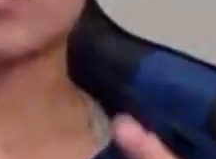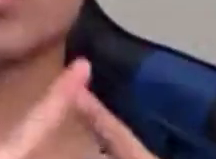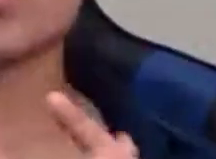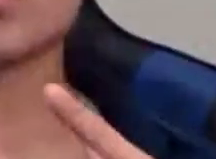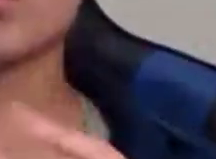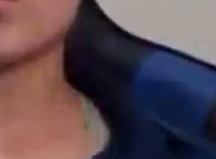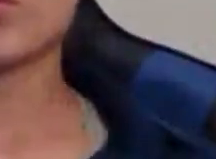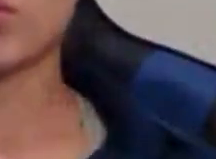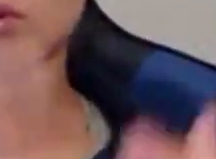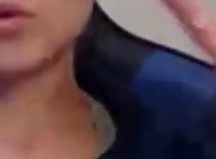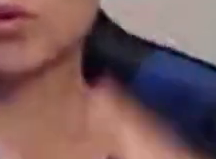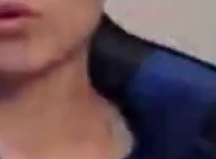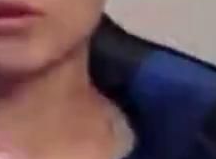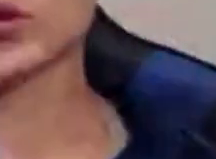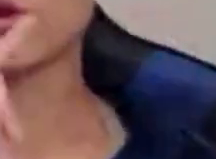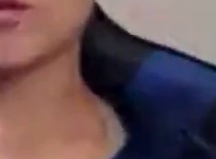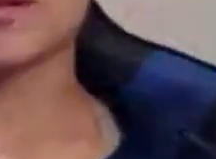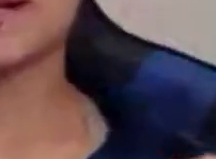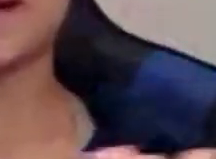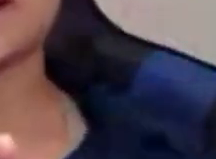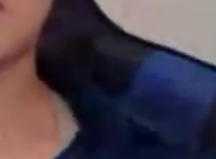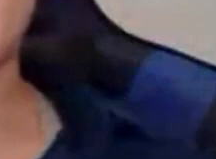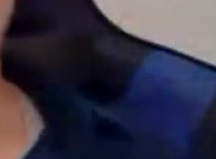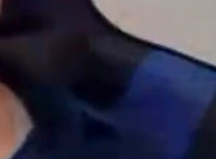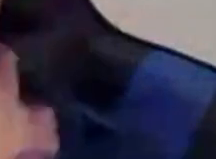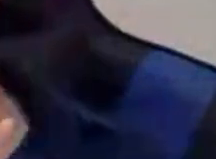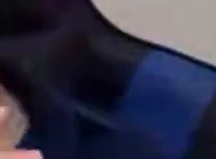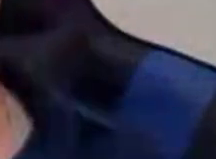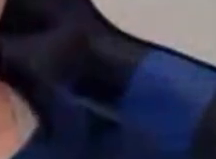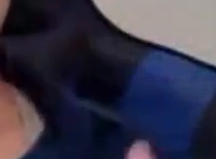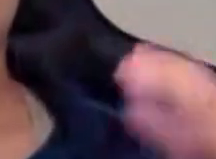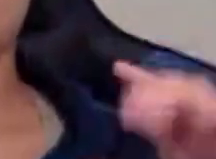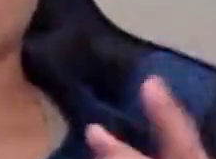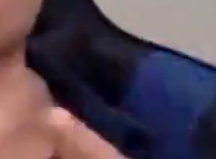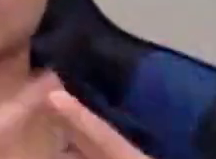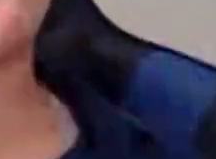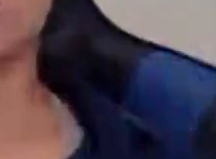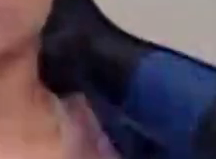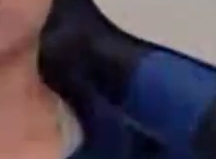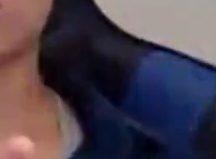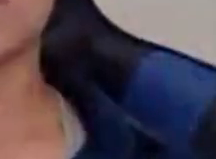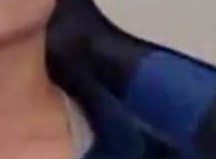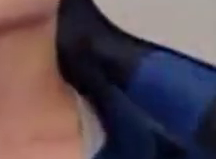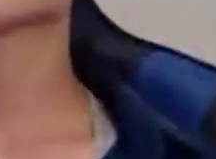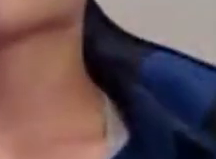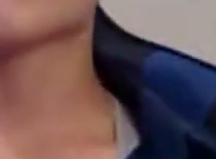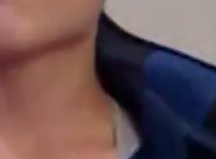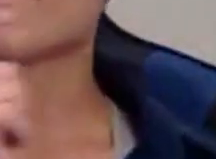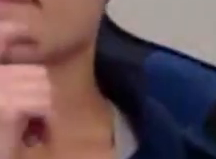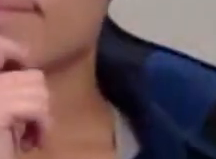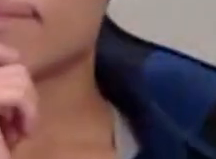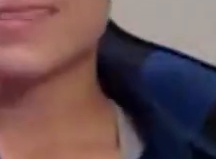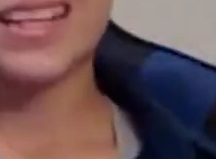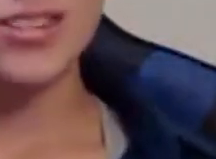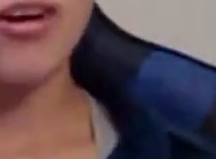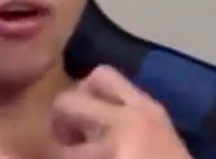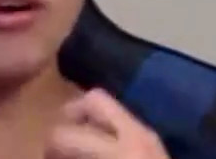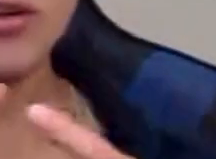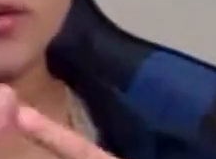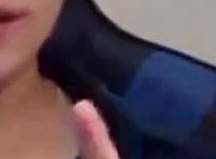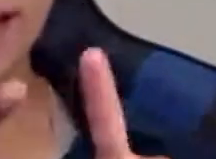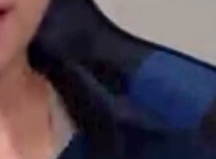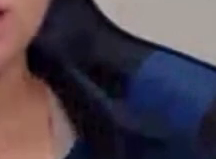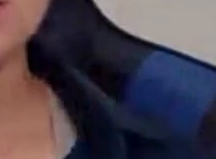I don't know if I even agree with that assessment. I mean, I totally understand where it's coming from in terms of the amounts of violence